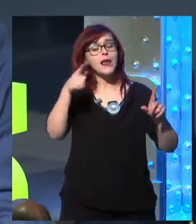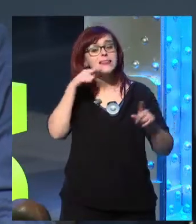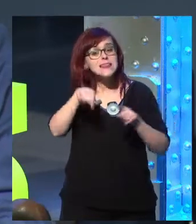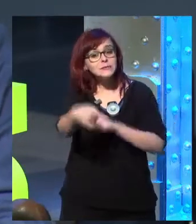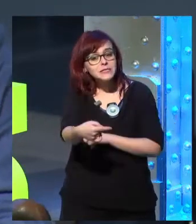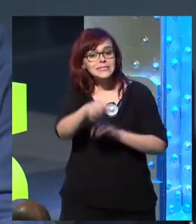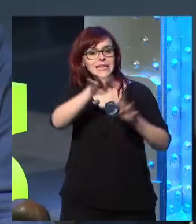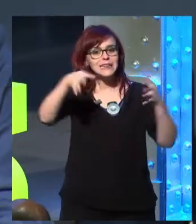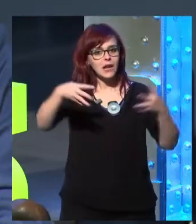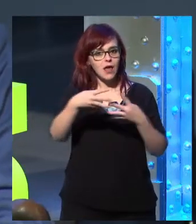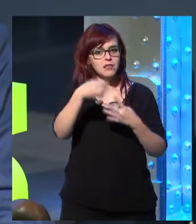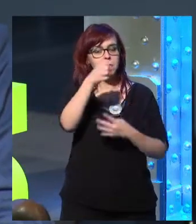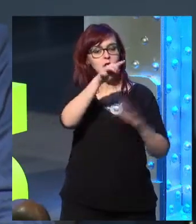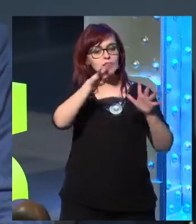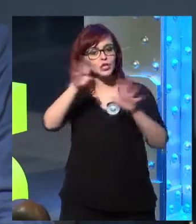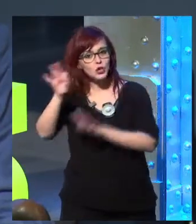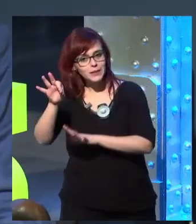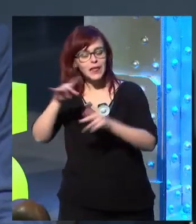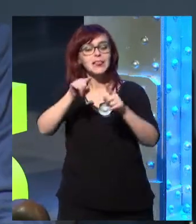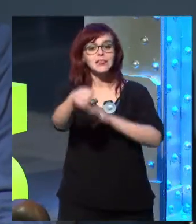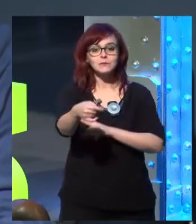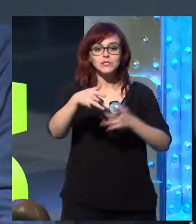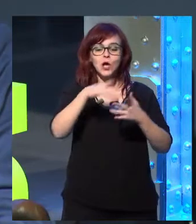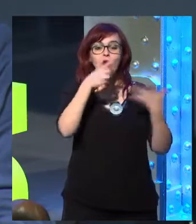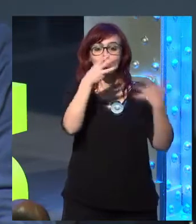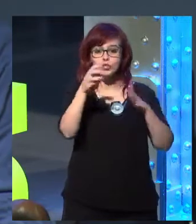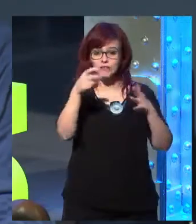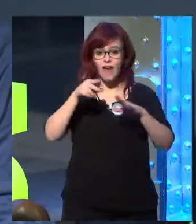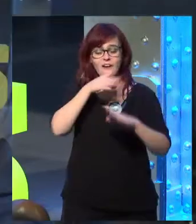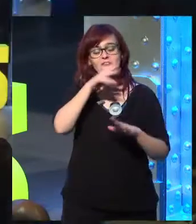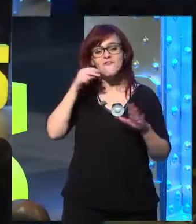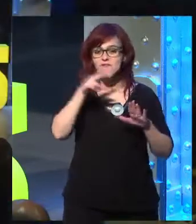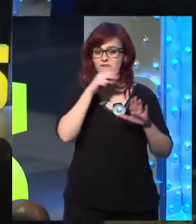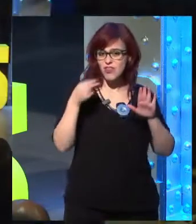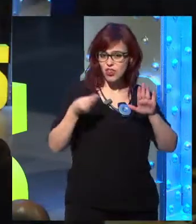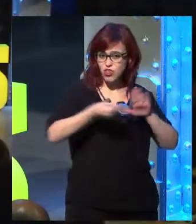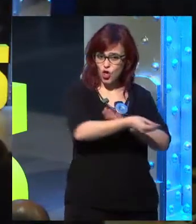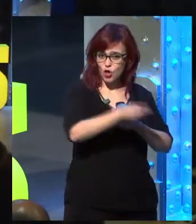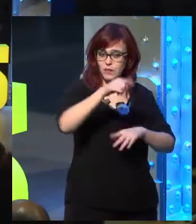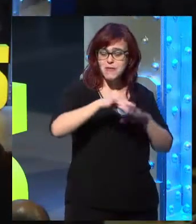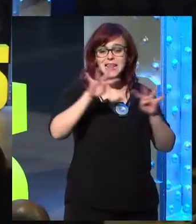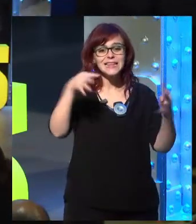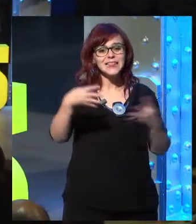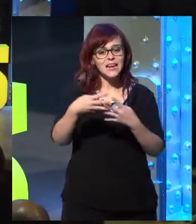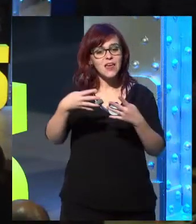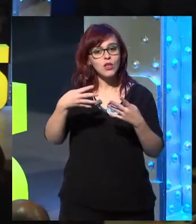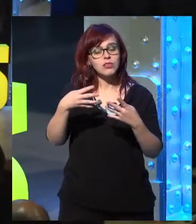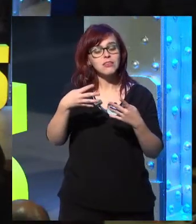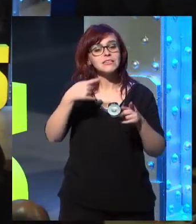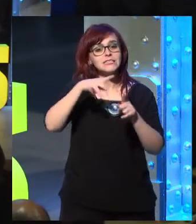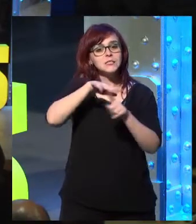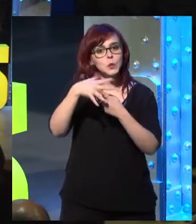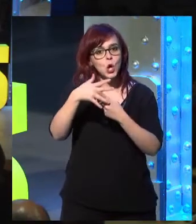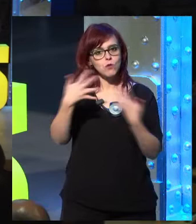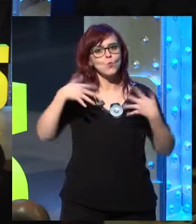emergence of the Internet, the video during the 80s, the Internet and